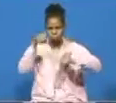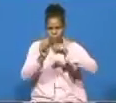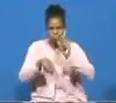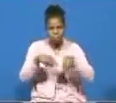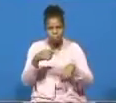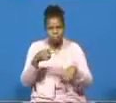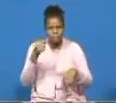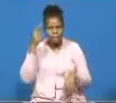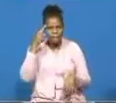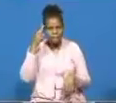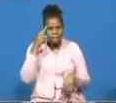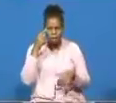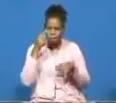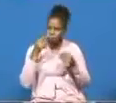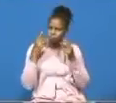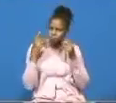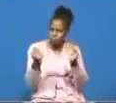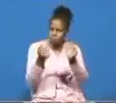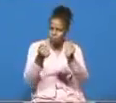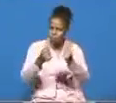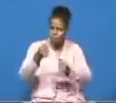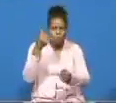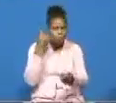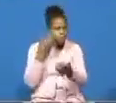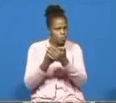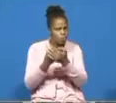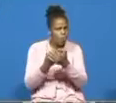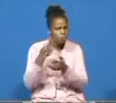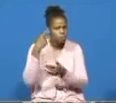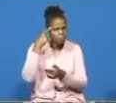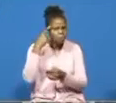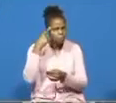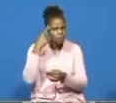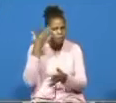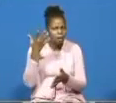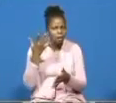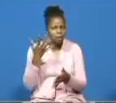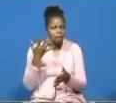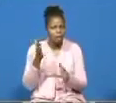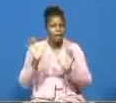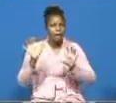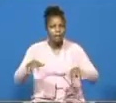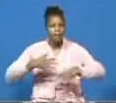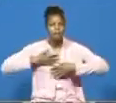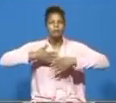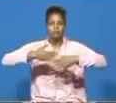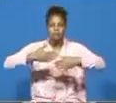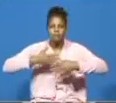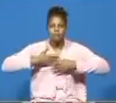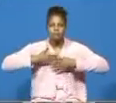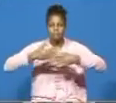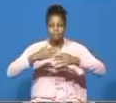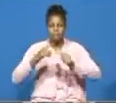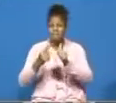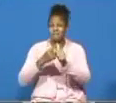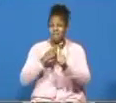and my mind is still intact and i can breathe the first thing i have to do